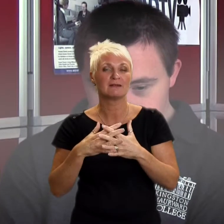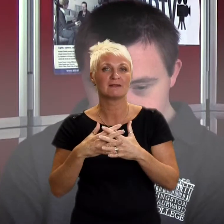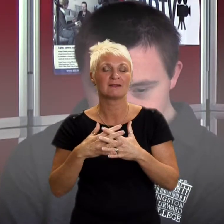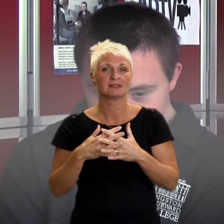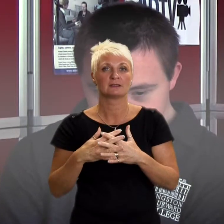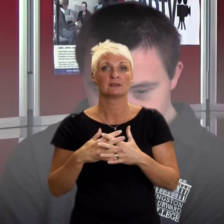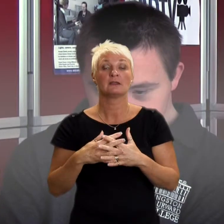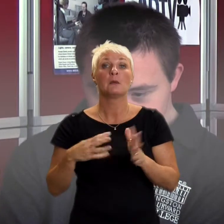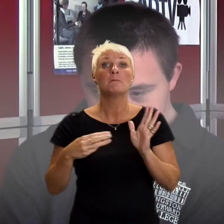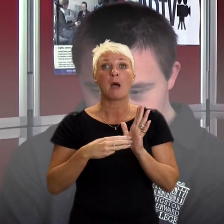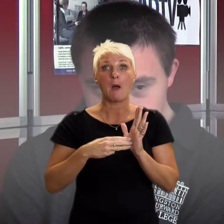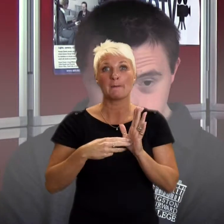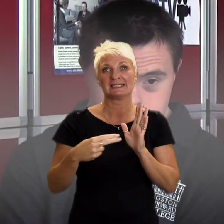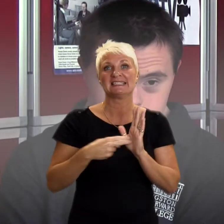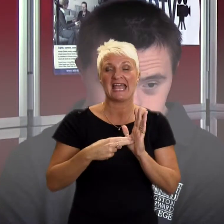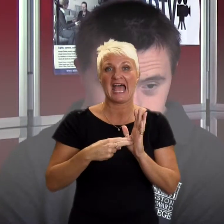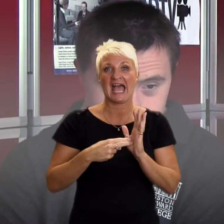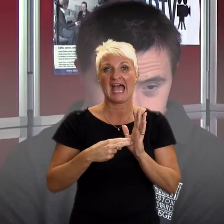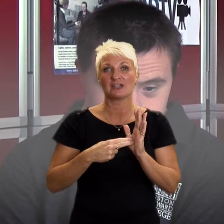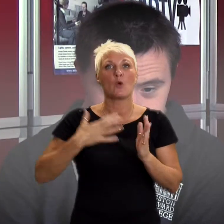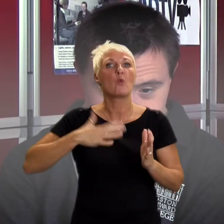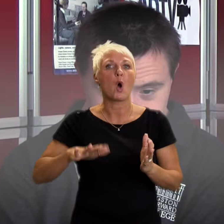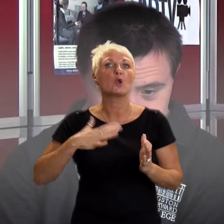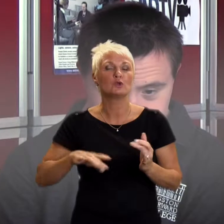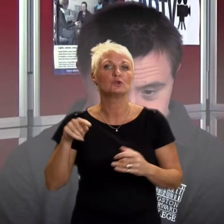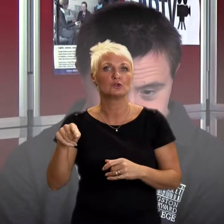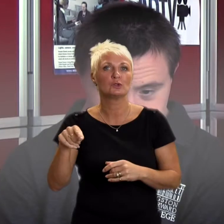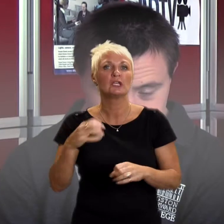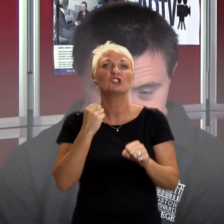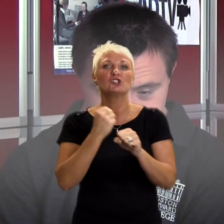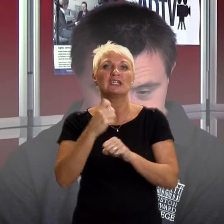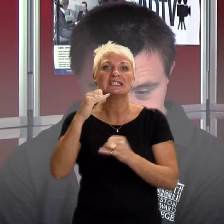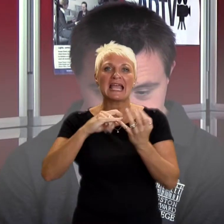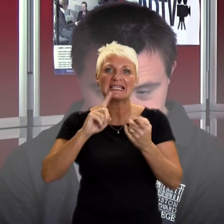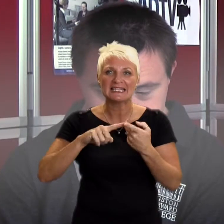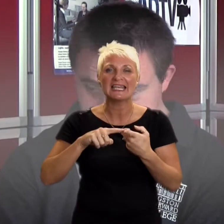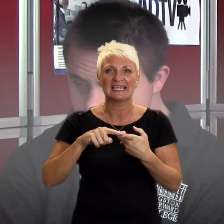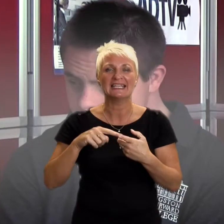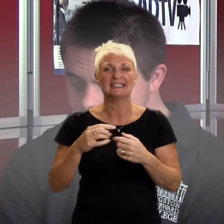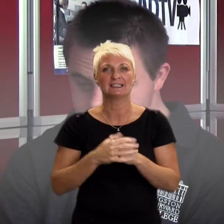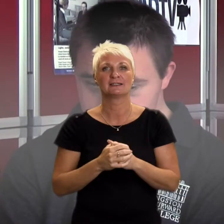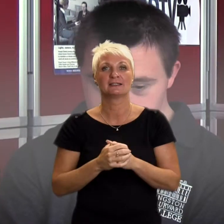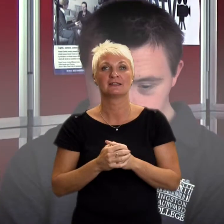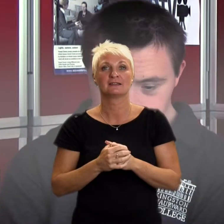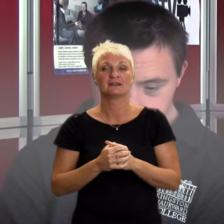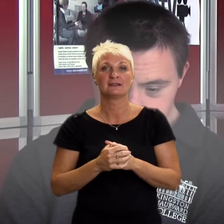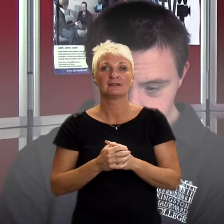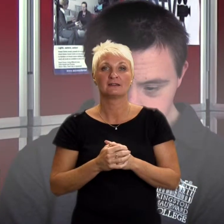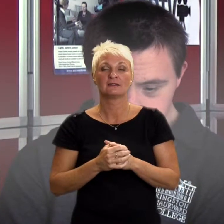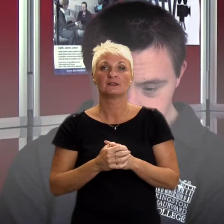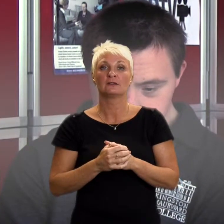my mum and my nan wants me to get a TAs to get a